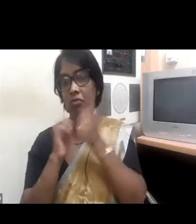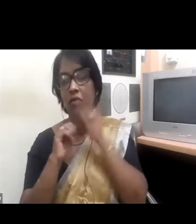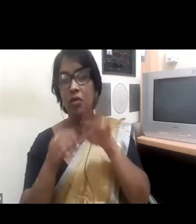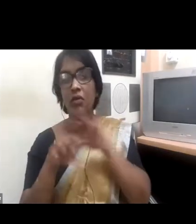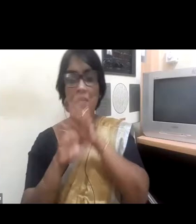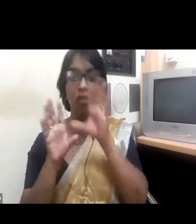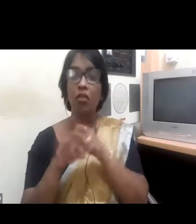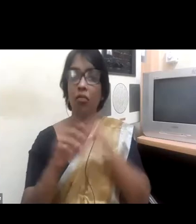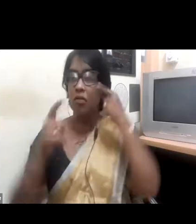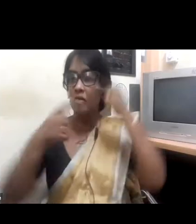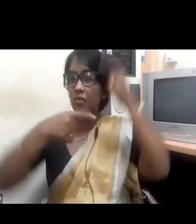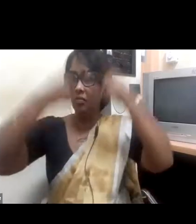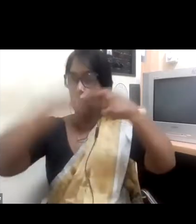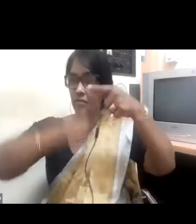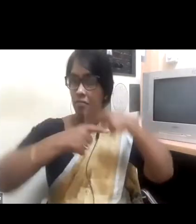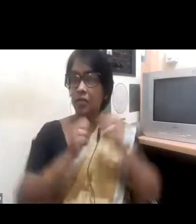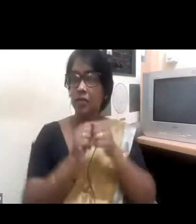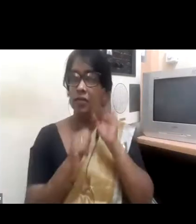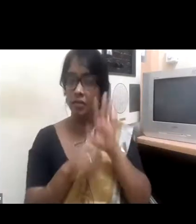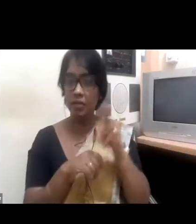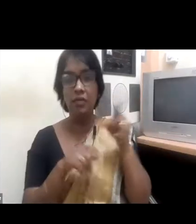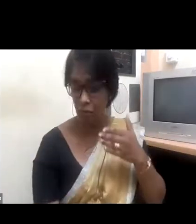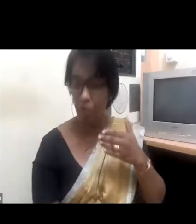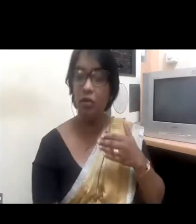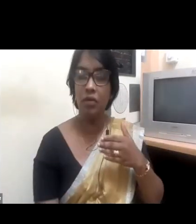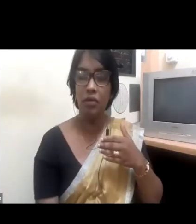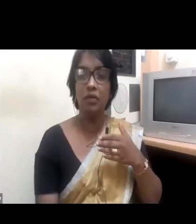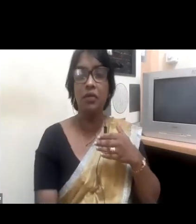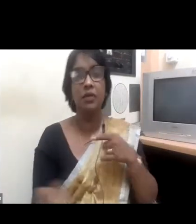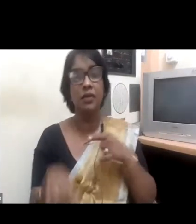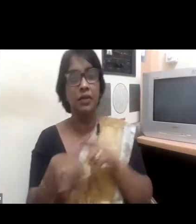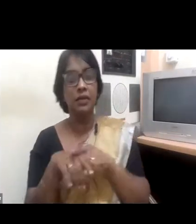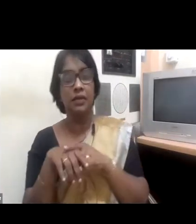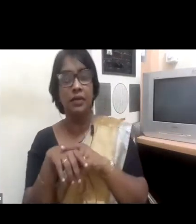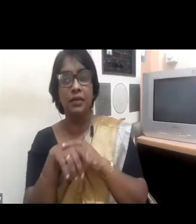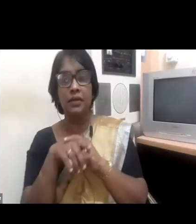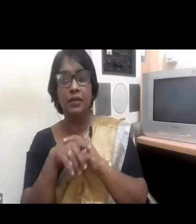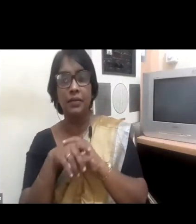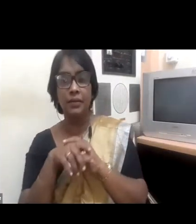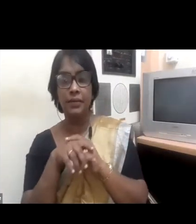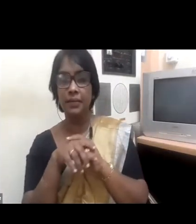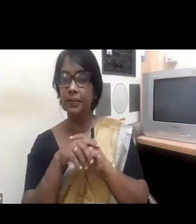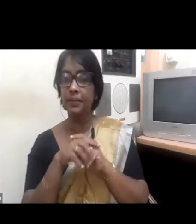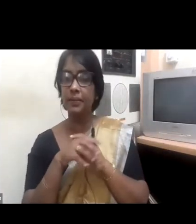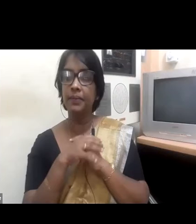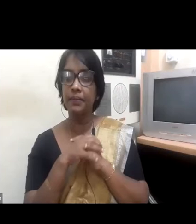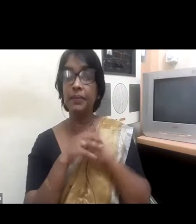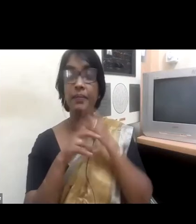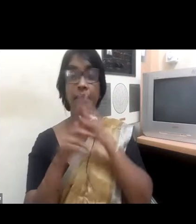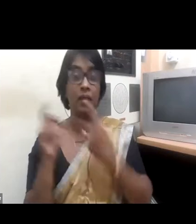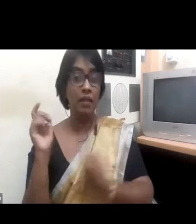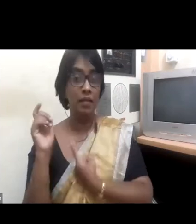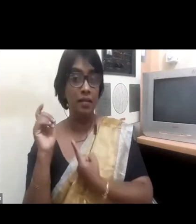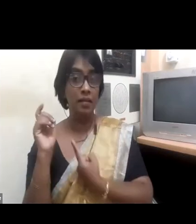personalities or the problem at hand. strength of the individuals usually would